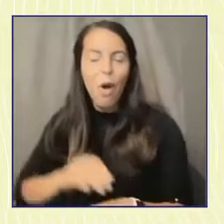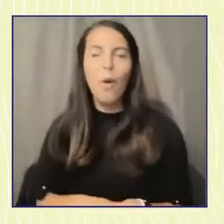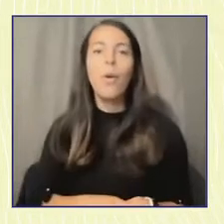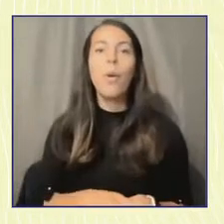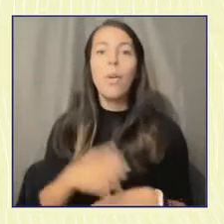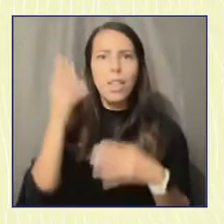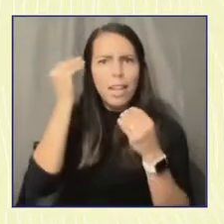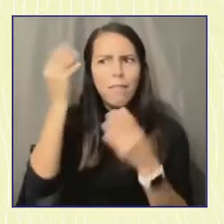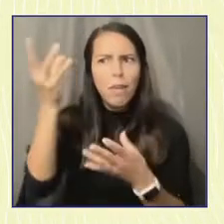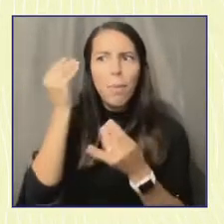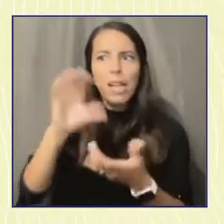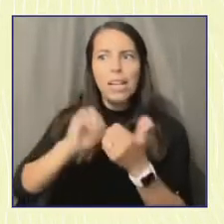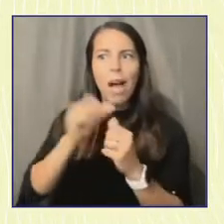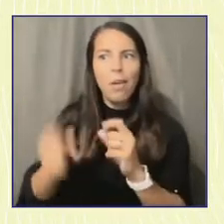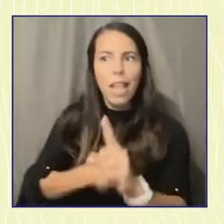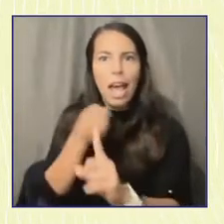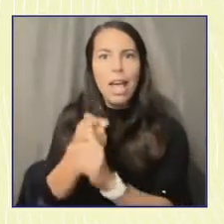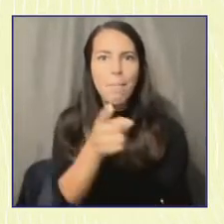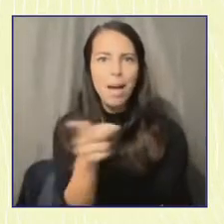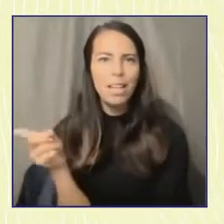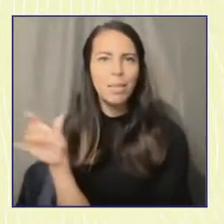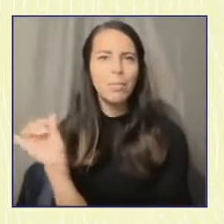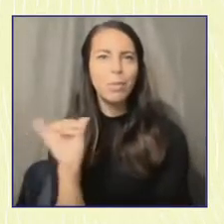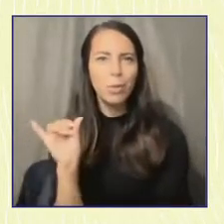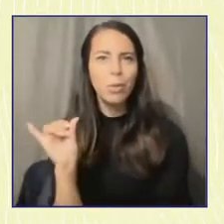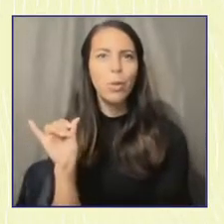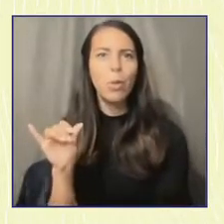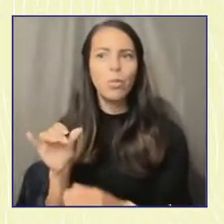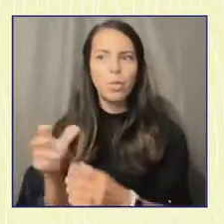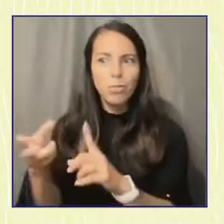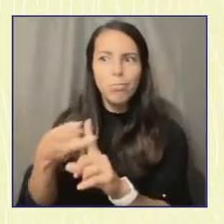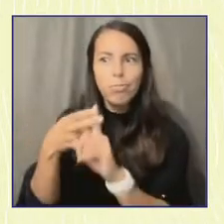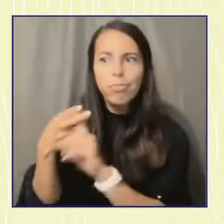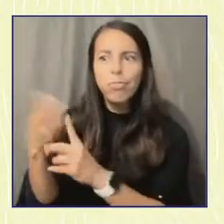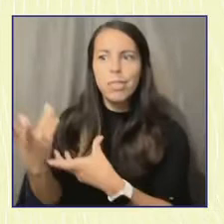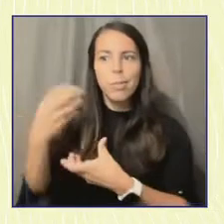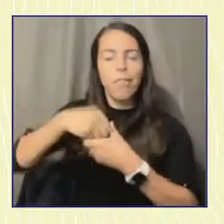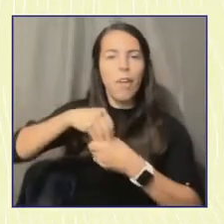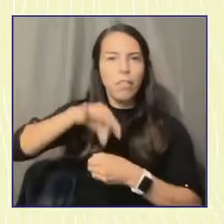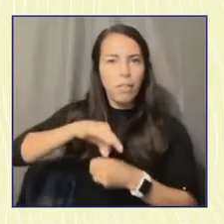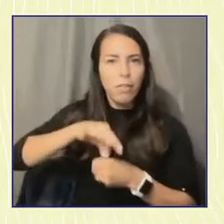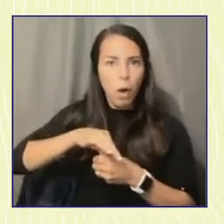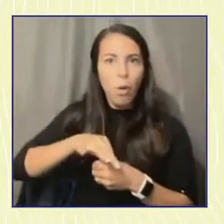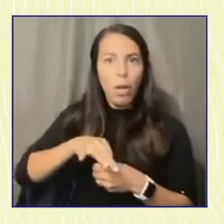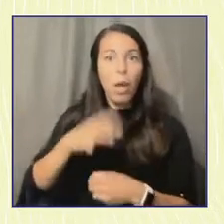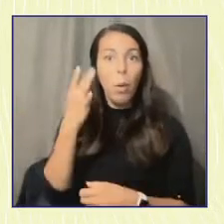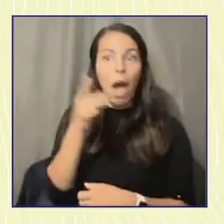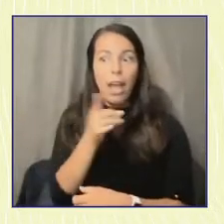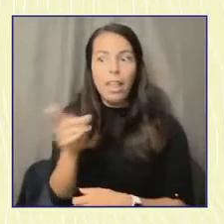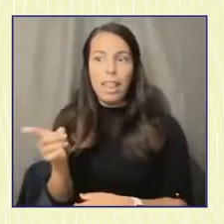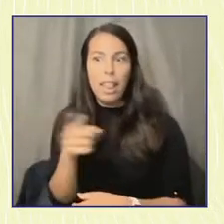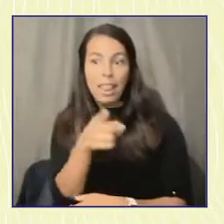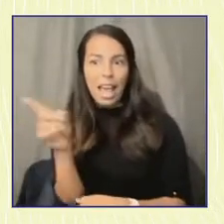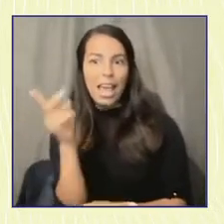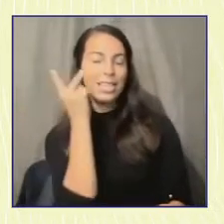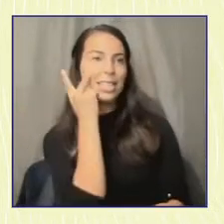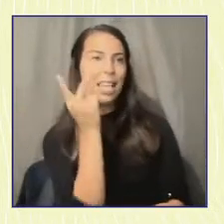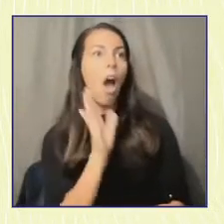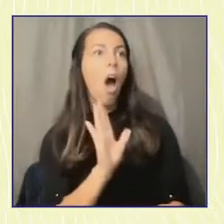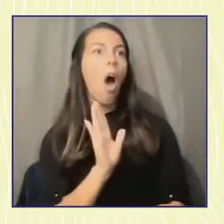impact of young people engaging voting because they see their peers doing it?